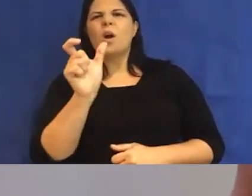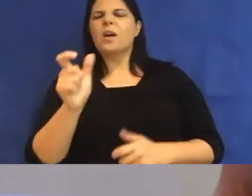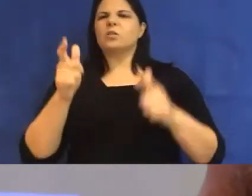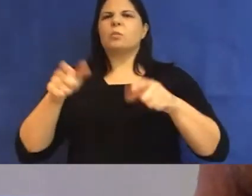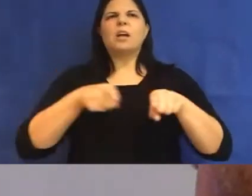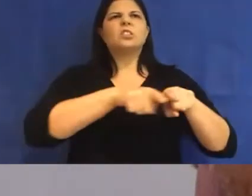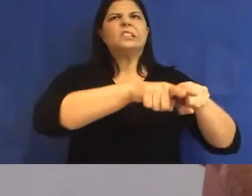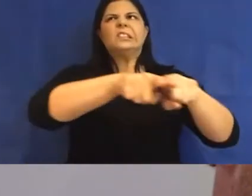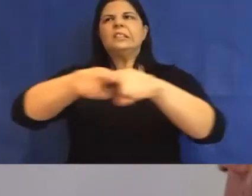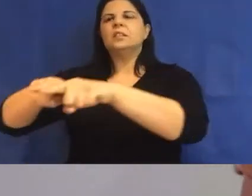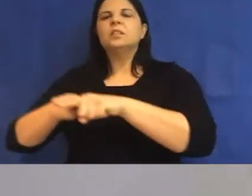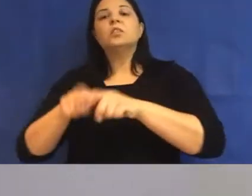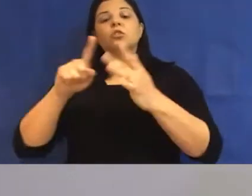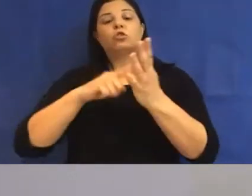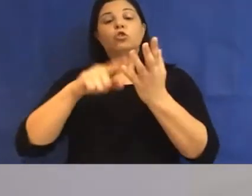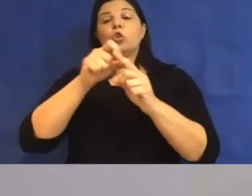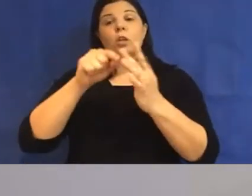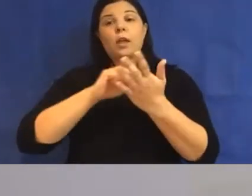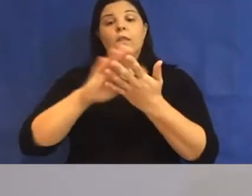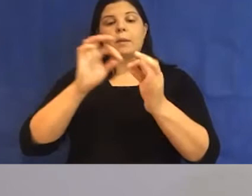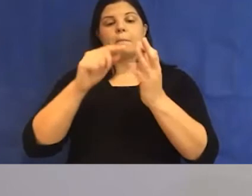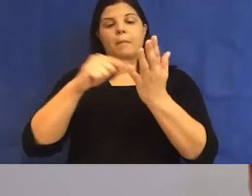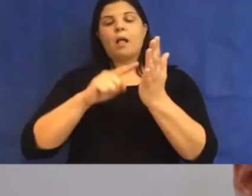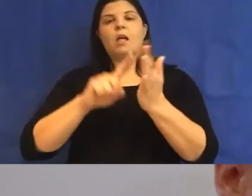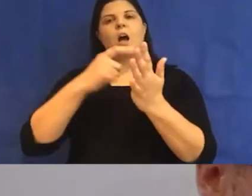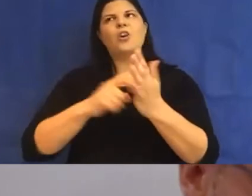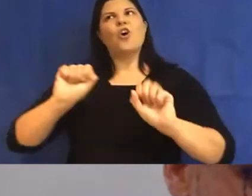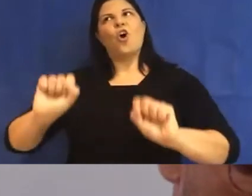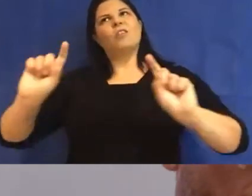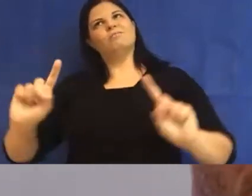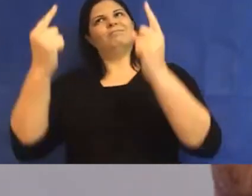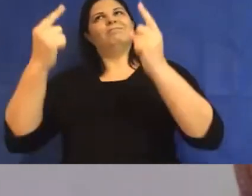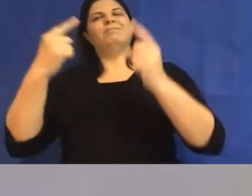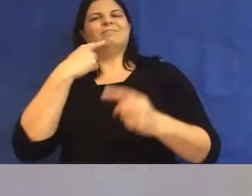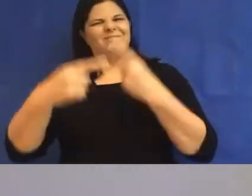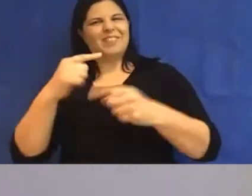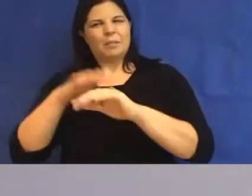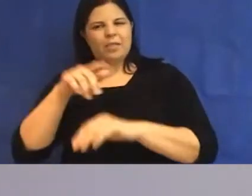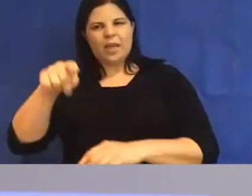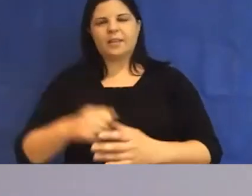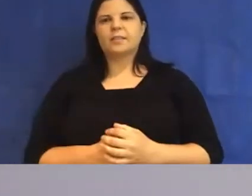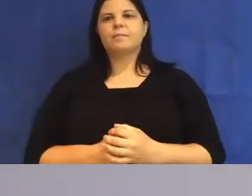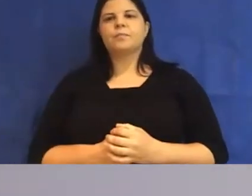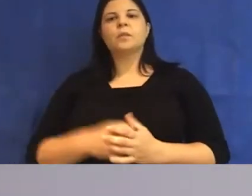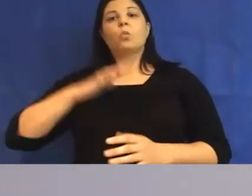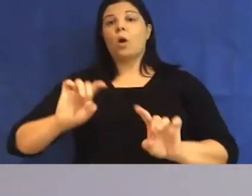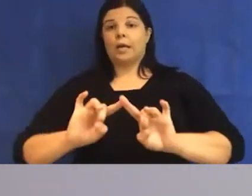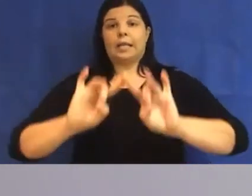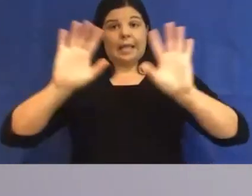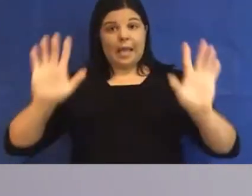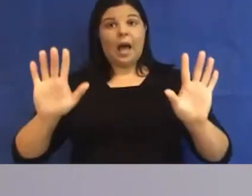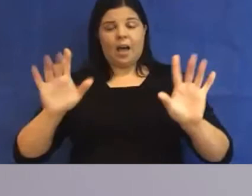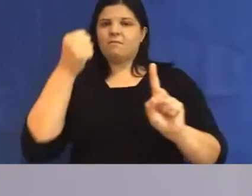Butler's initial framing of the term. In order for the concept to have clarity and political efficacy, it also needs to